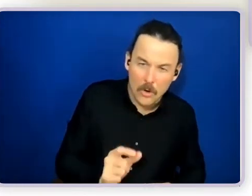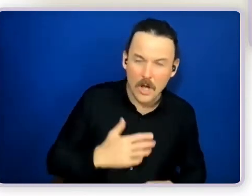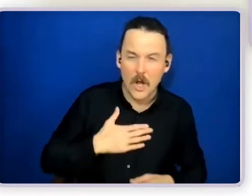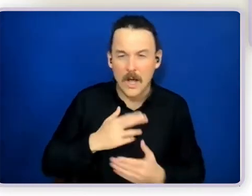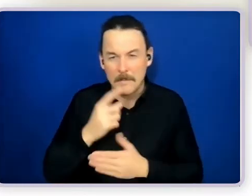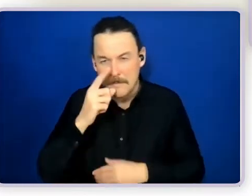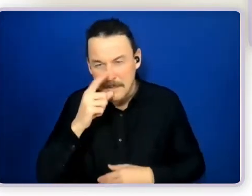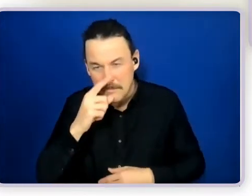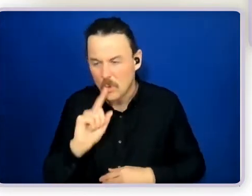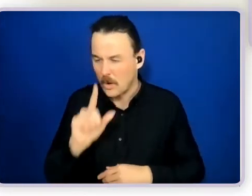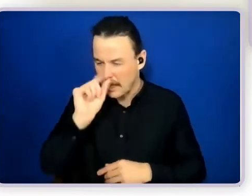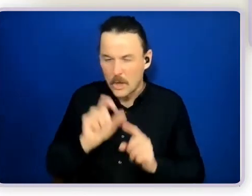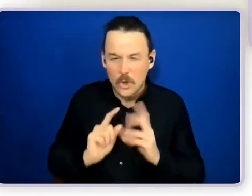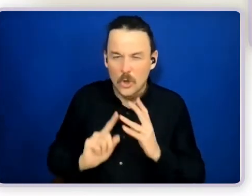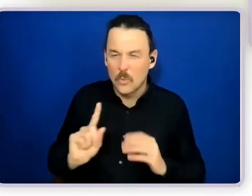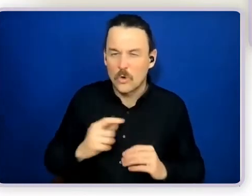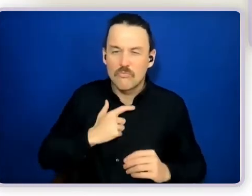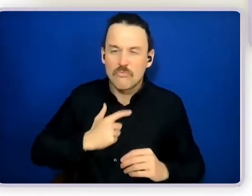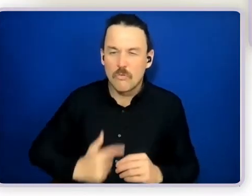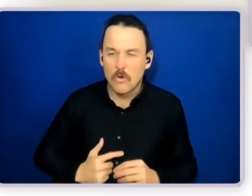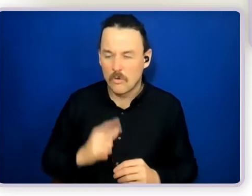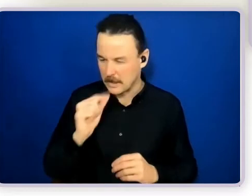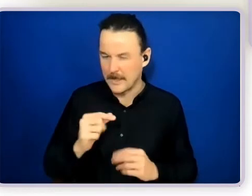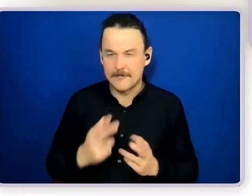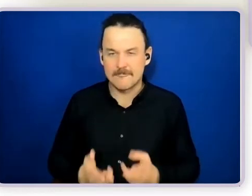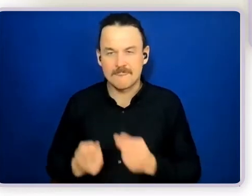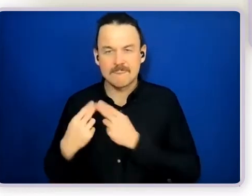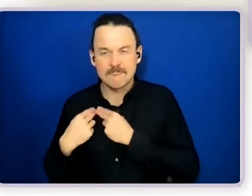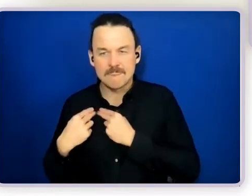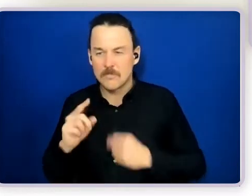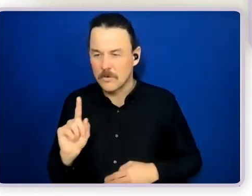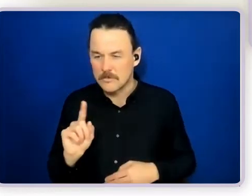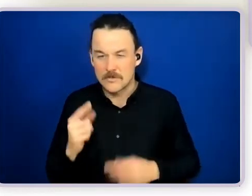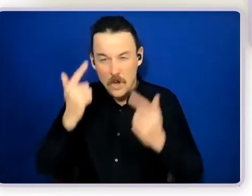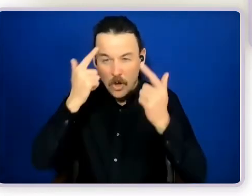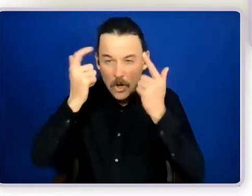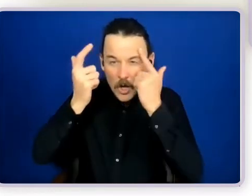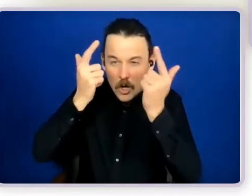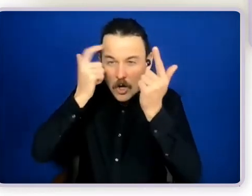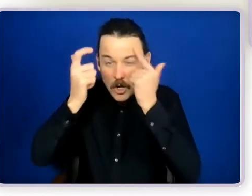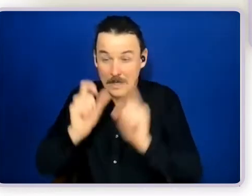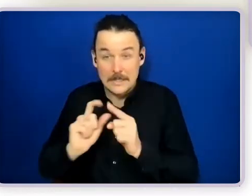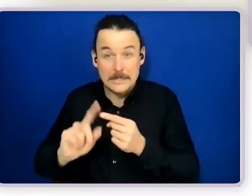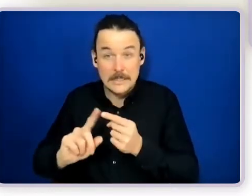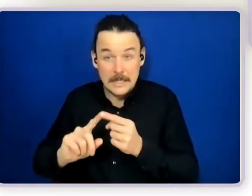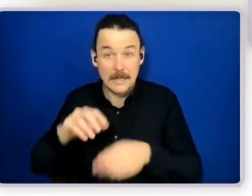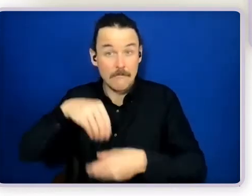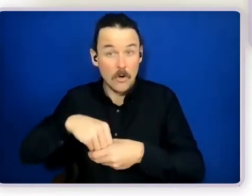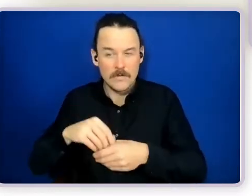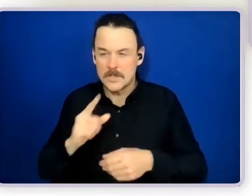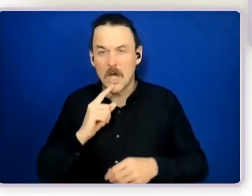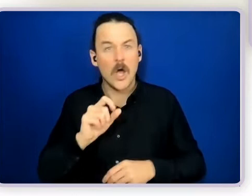So brainstorming and thinking and coming up with ideas and Dee's a part of that, as well as saying yes or no to those, you know, those ideas.